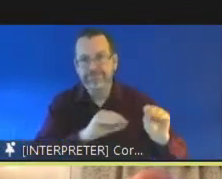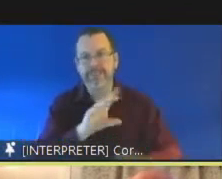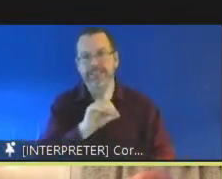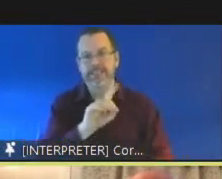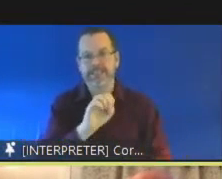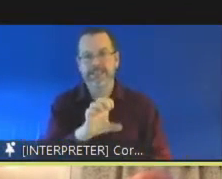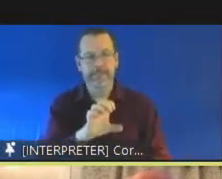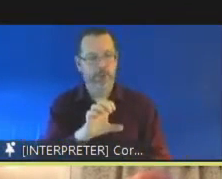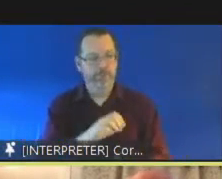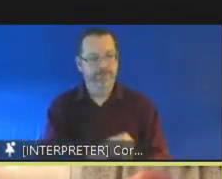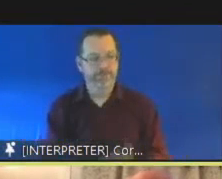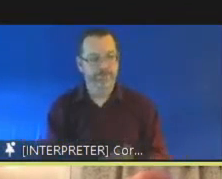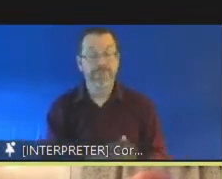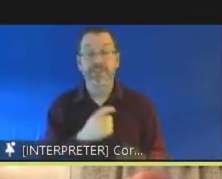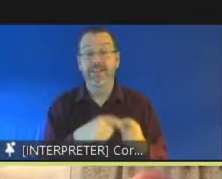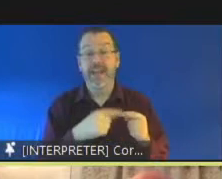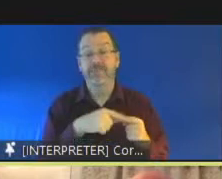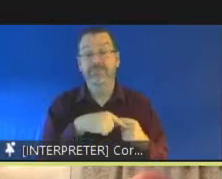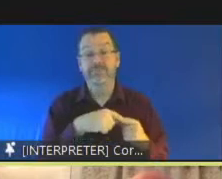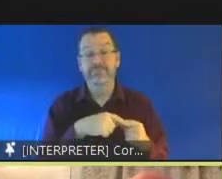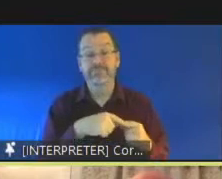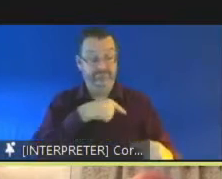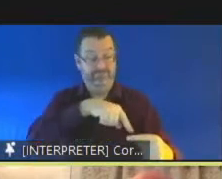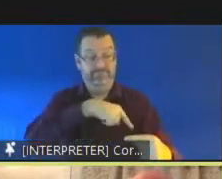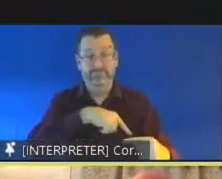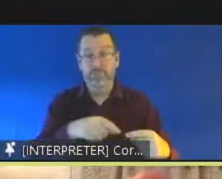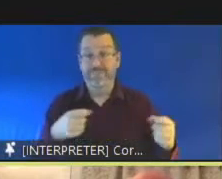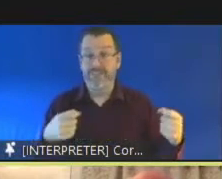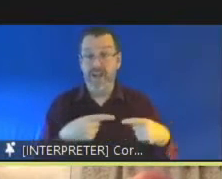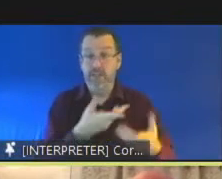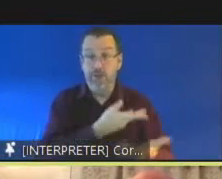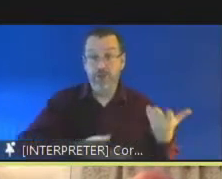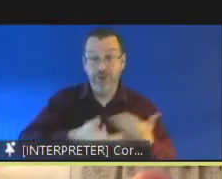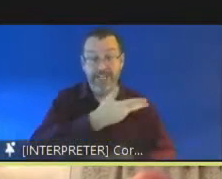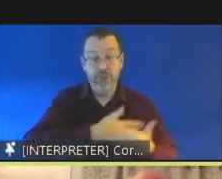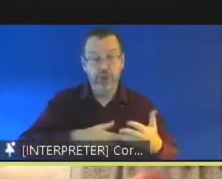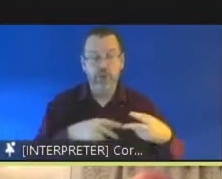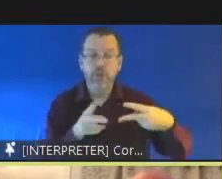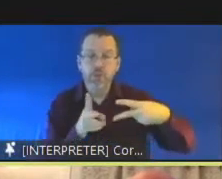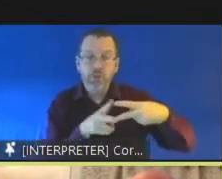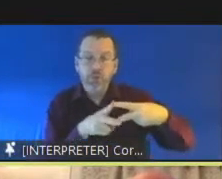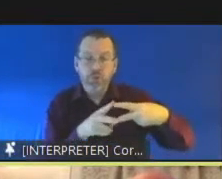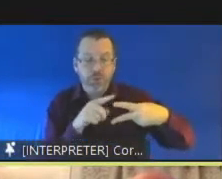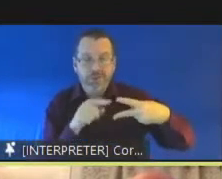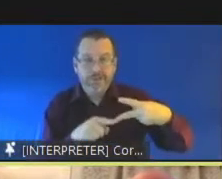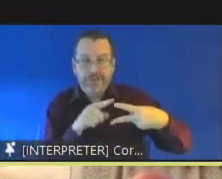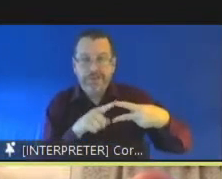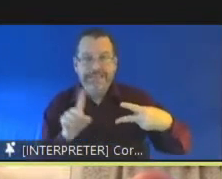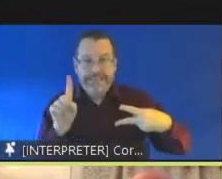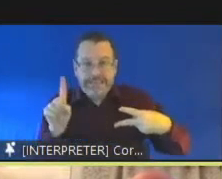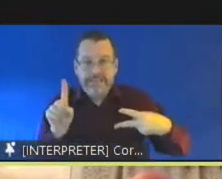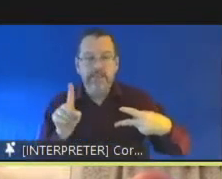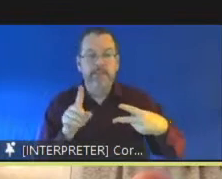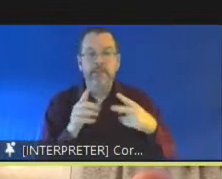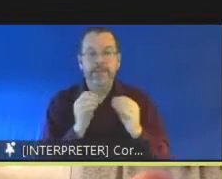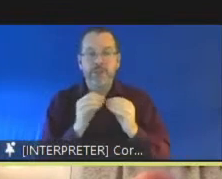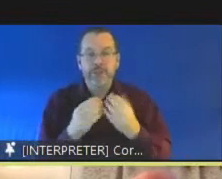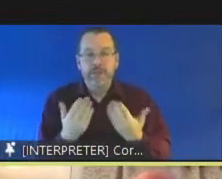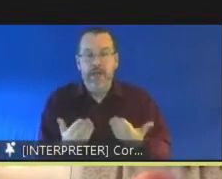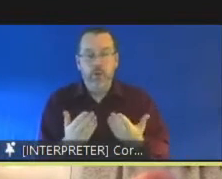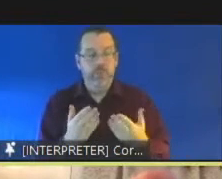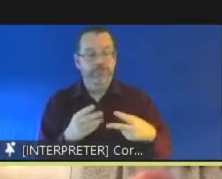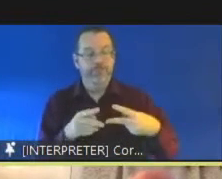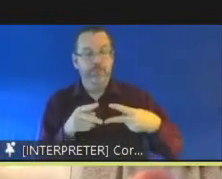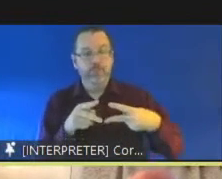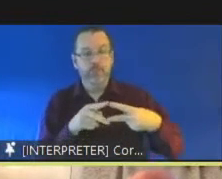consultations um two issues to just flag at this stage is uh there are two